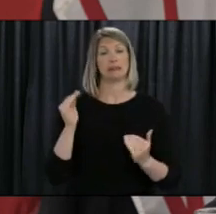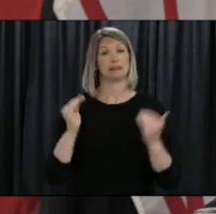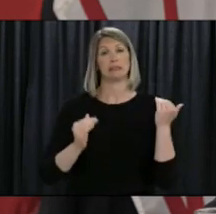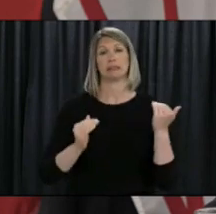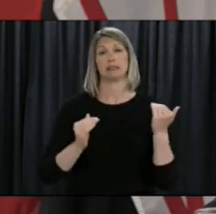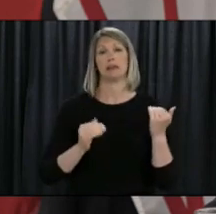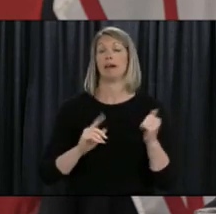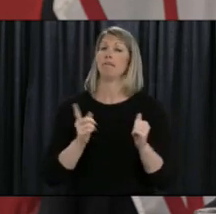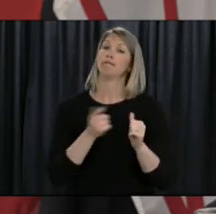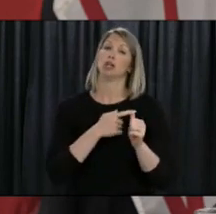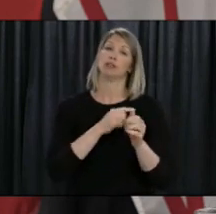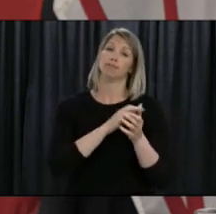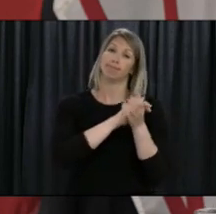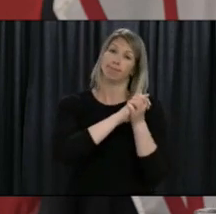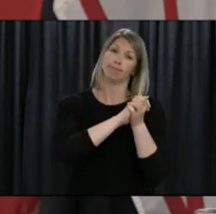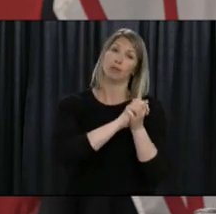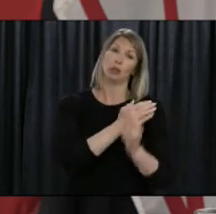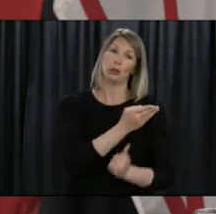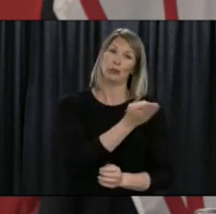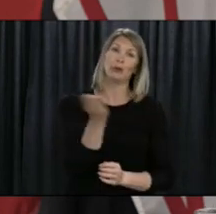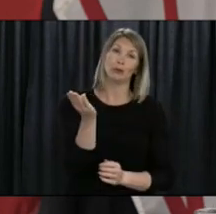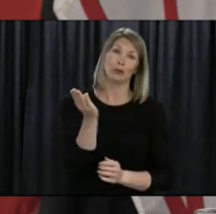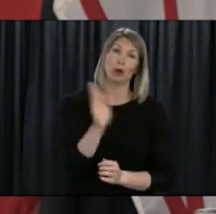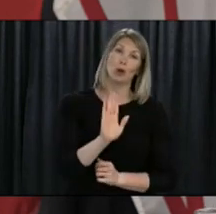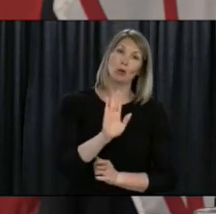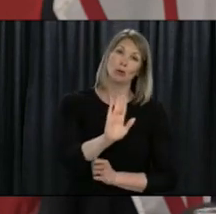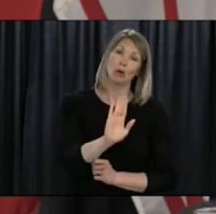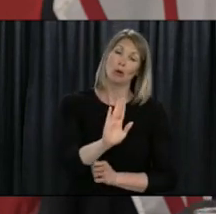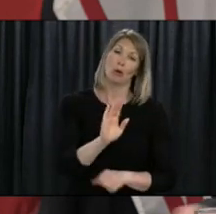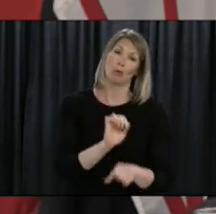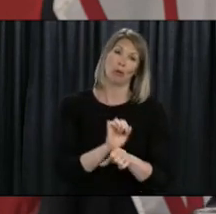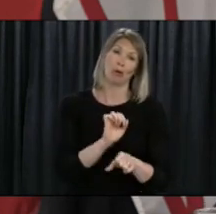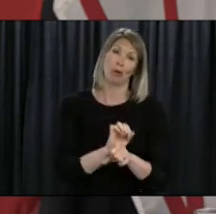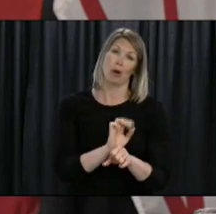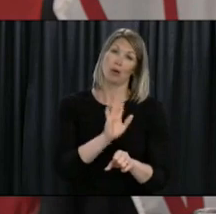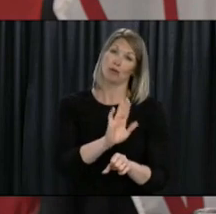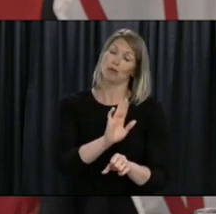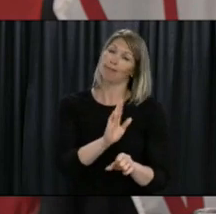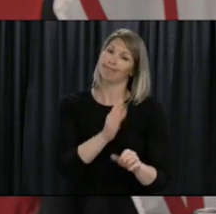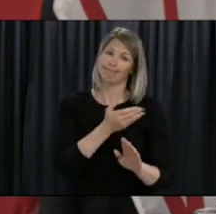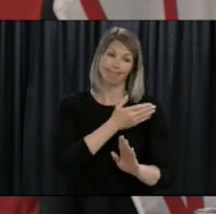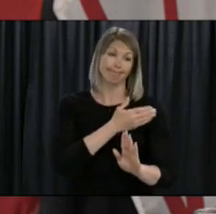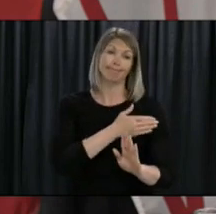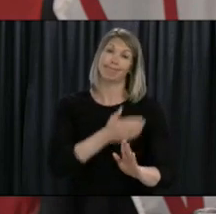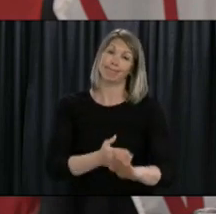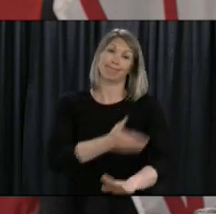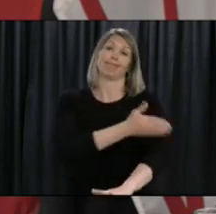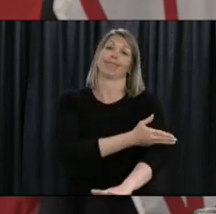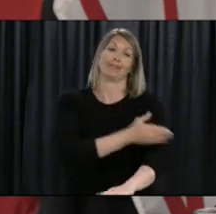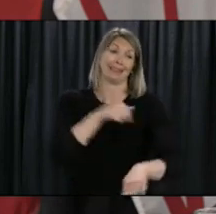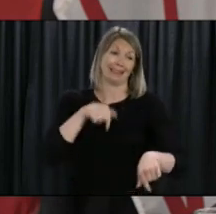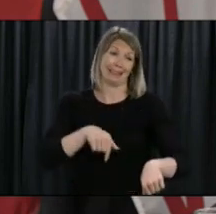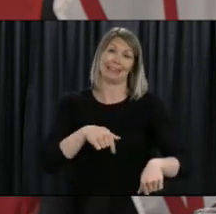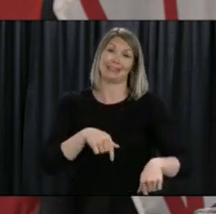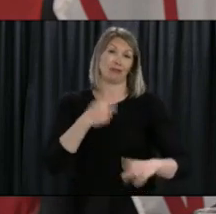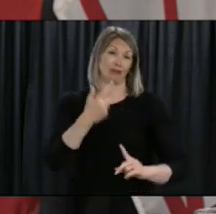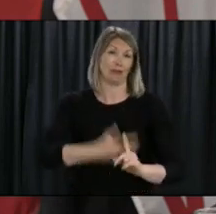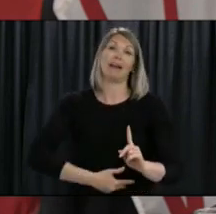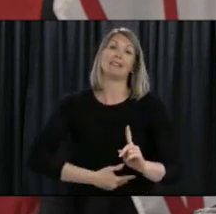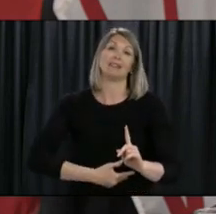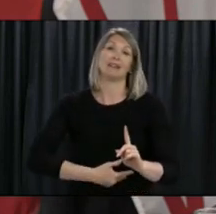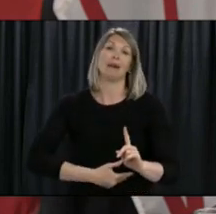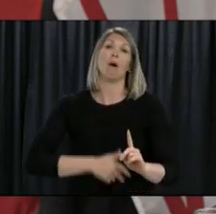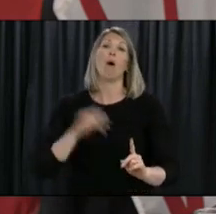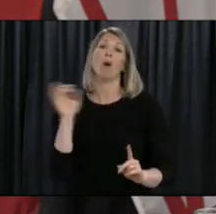efforts, your strength, your patience as we work through this together. We also commend employers who have been